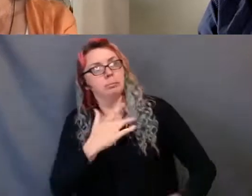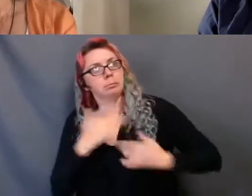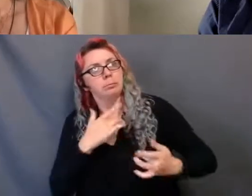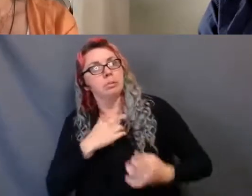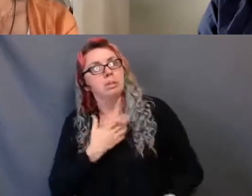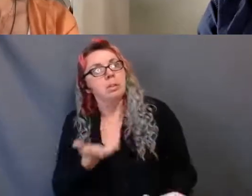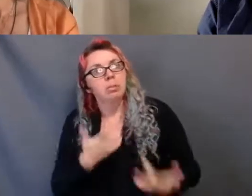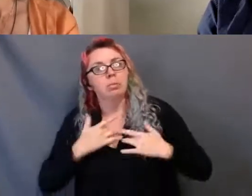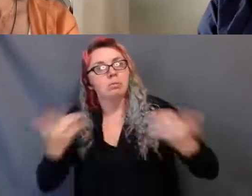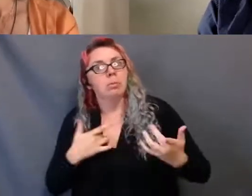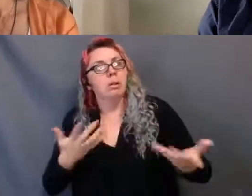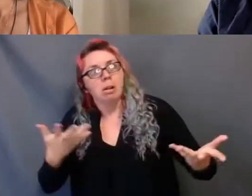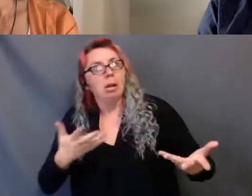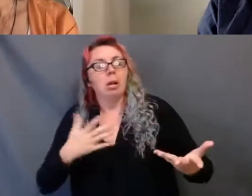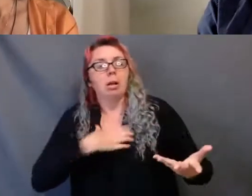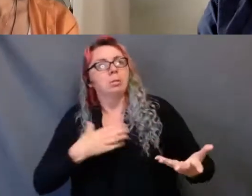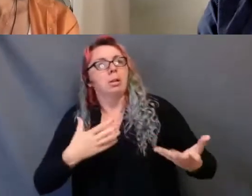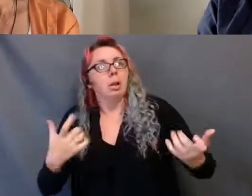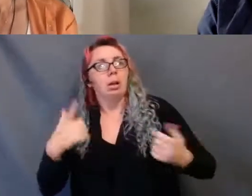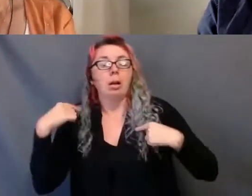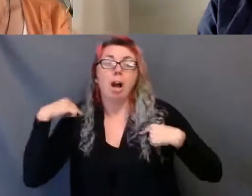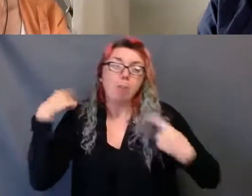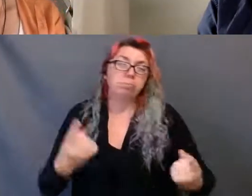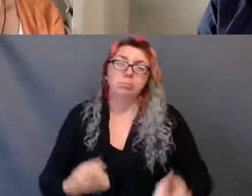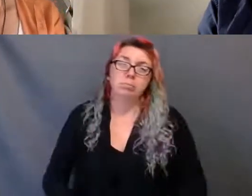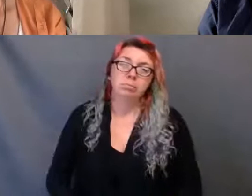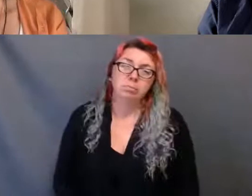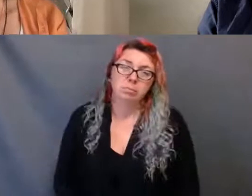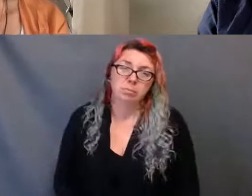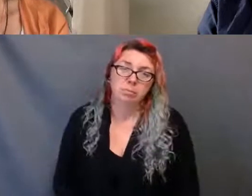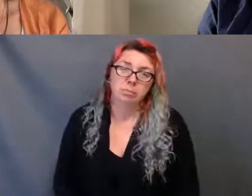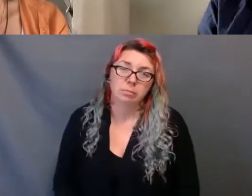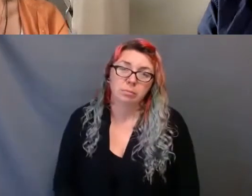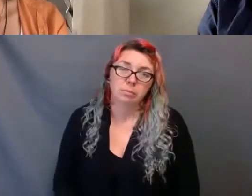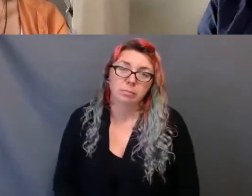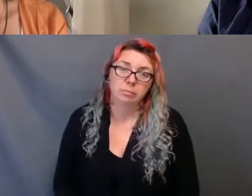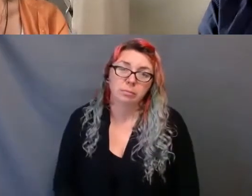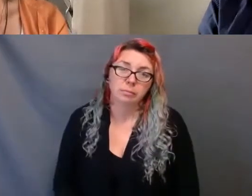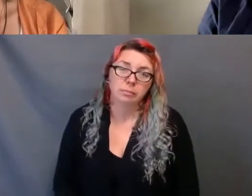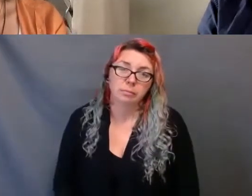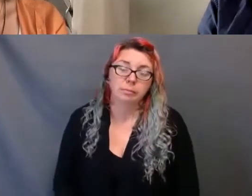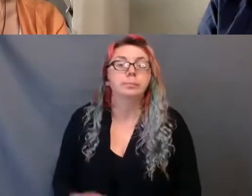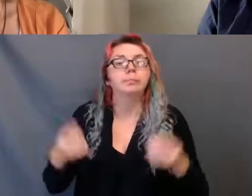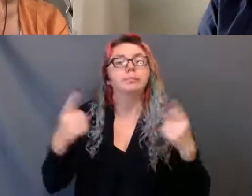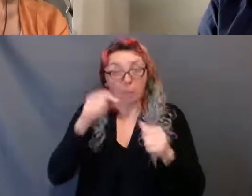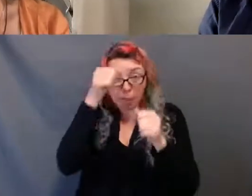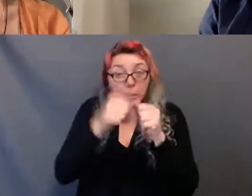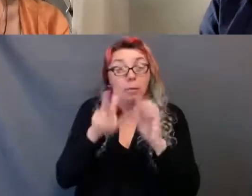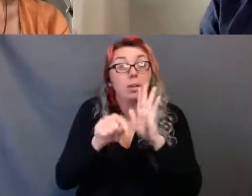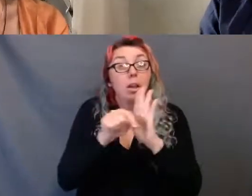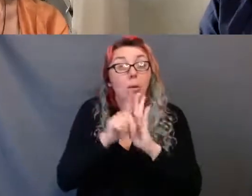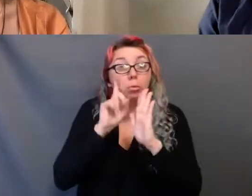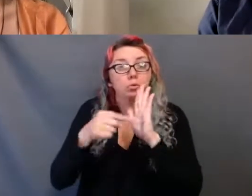horror show of a video of the heckling of the nursing staff of a dying indigenous mother in a hospital.